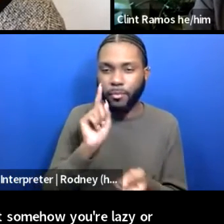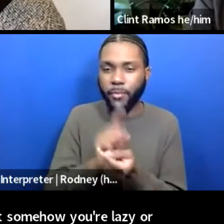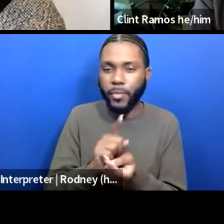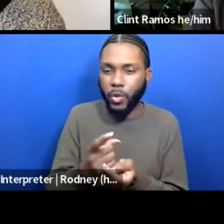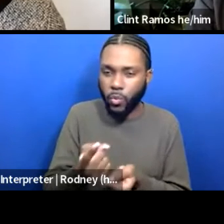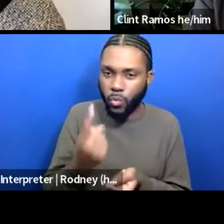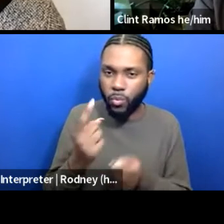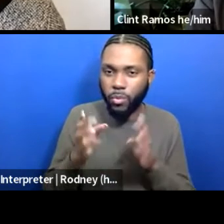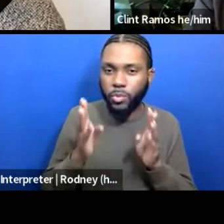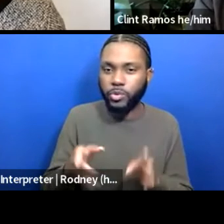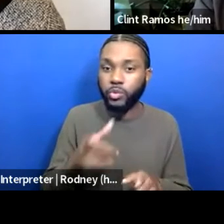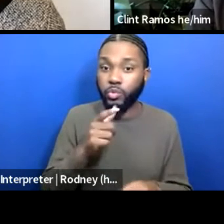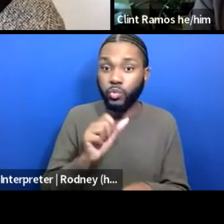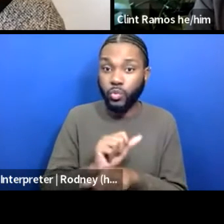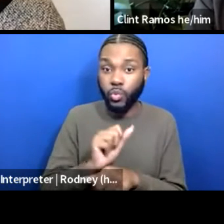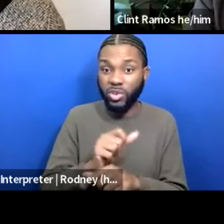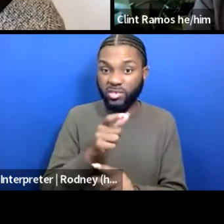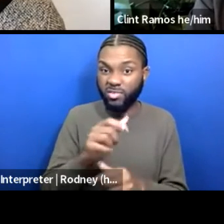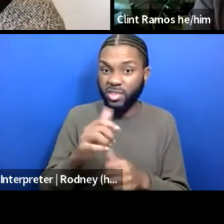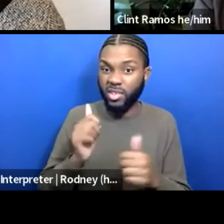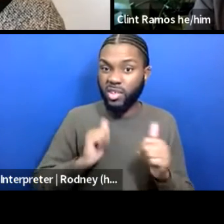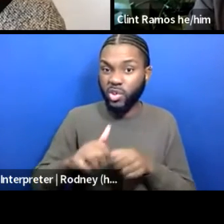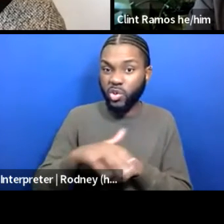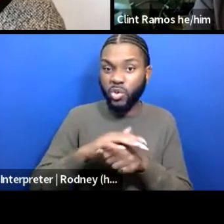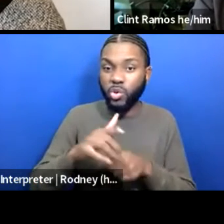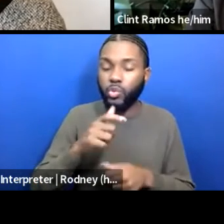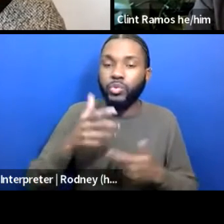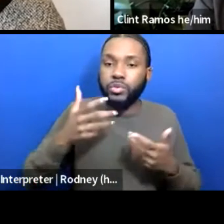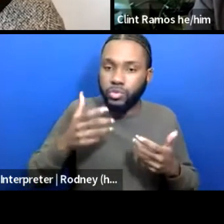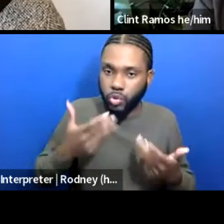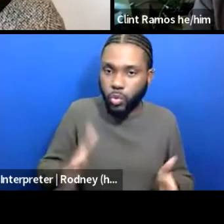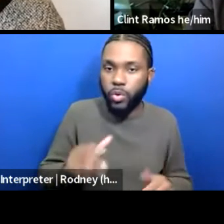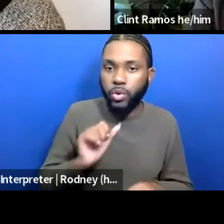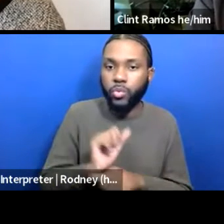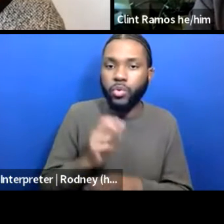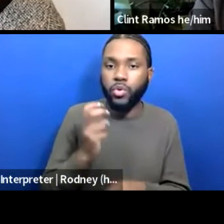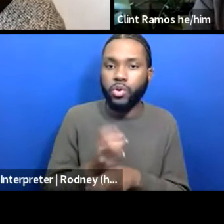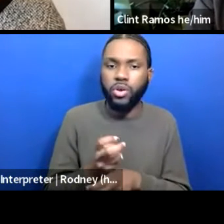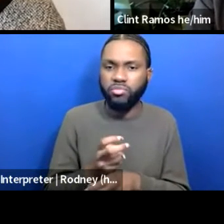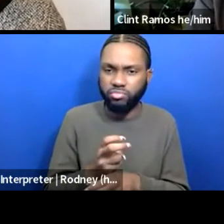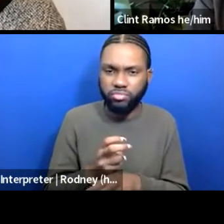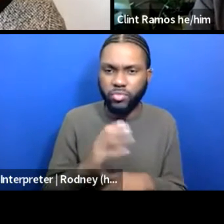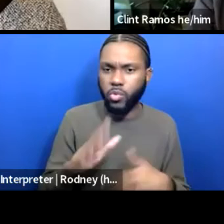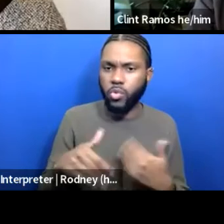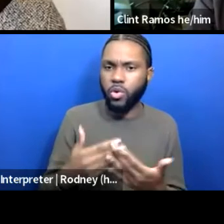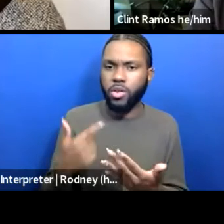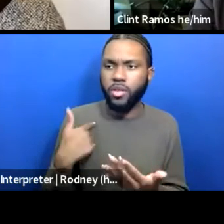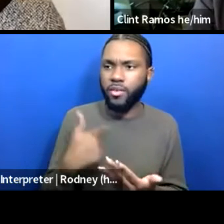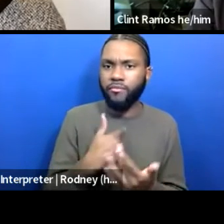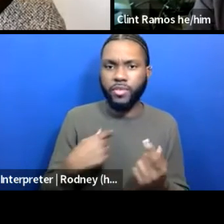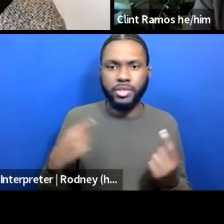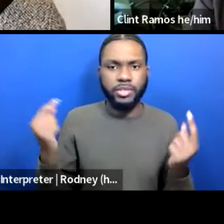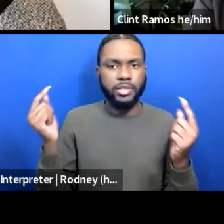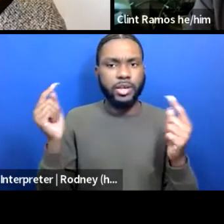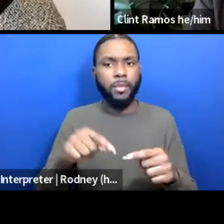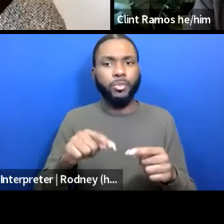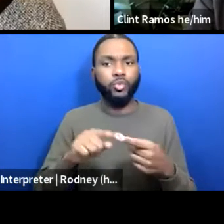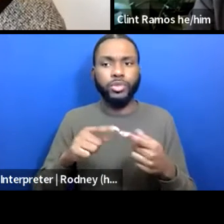person working in theater who doesn't want to work hard. We all come to this life